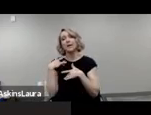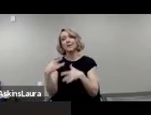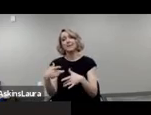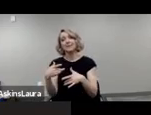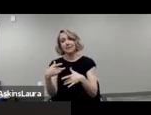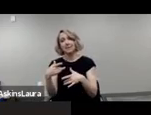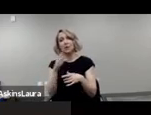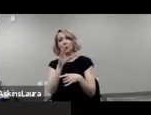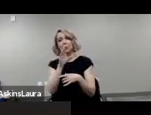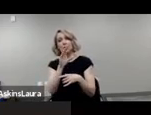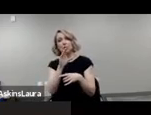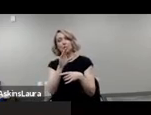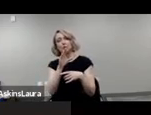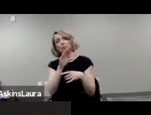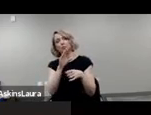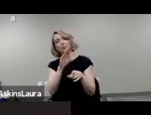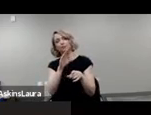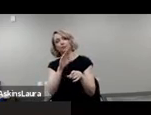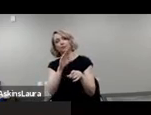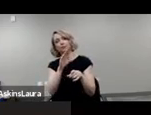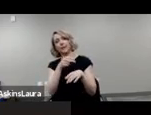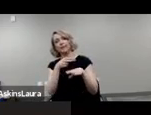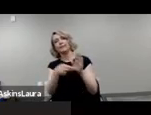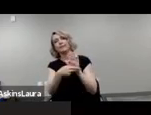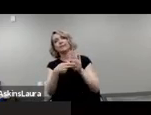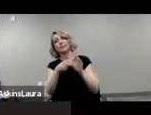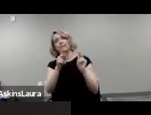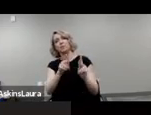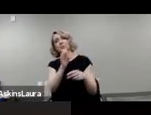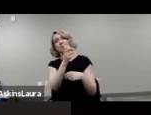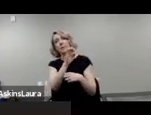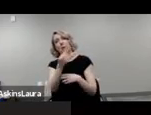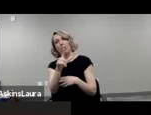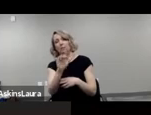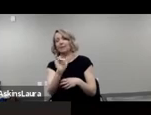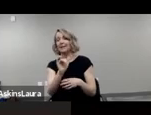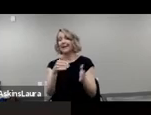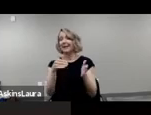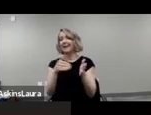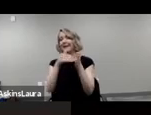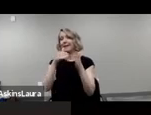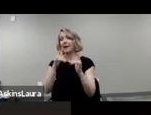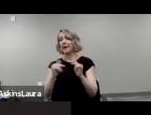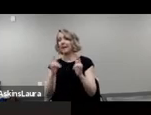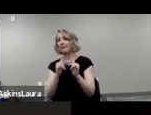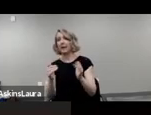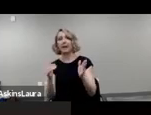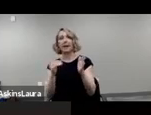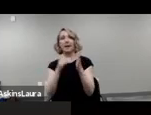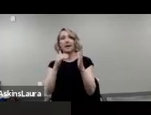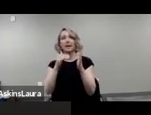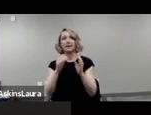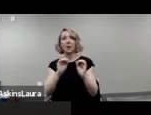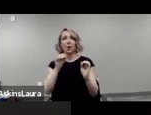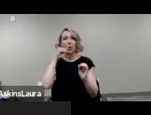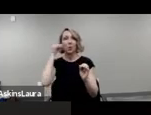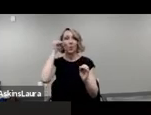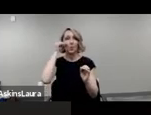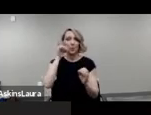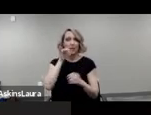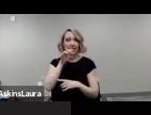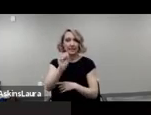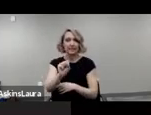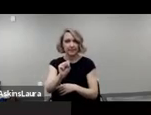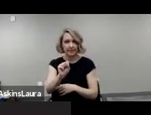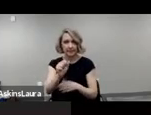circumstances that are associated with their illness, like anti-camping or anti-homelessness ordinances, law enforcement